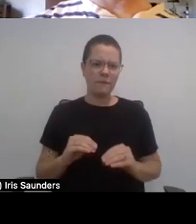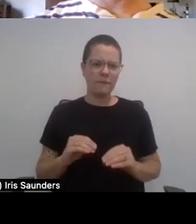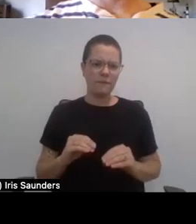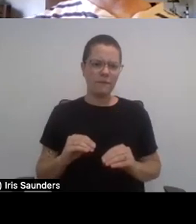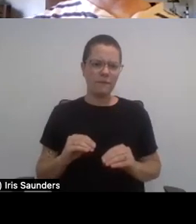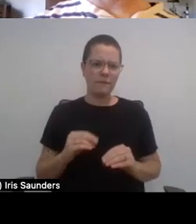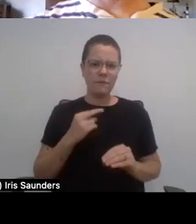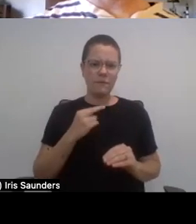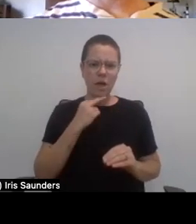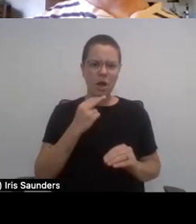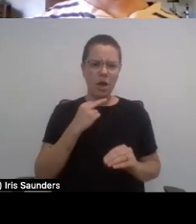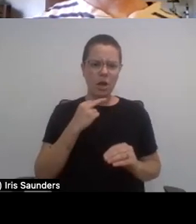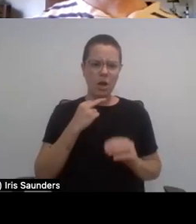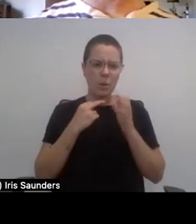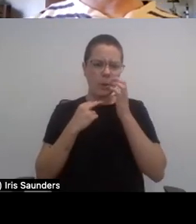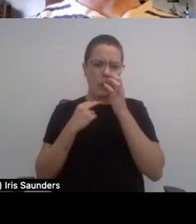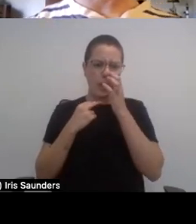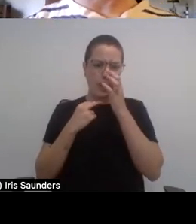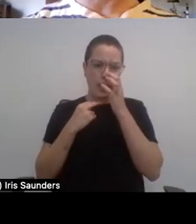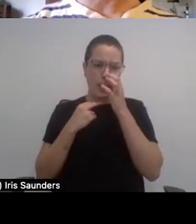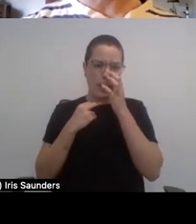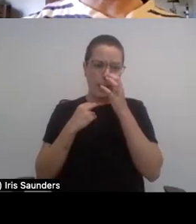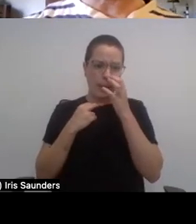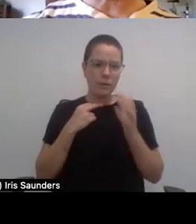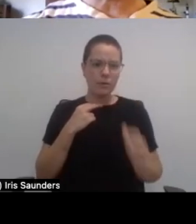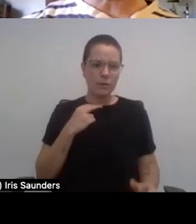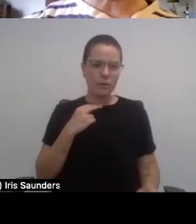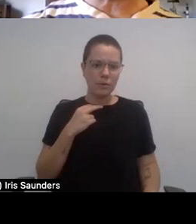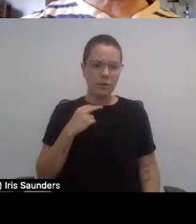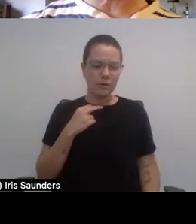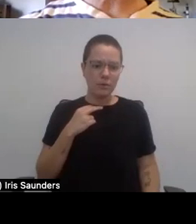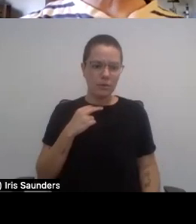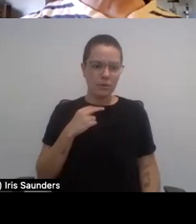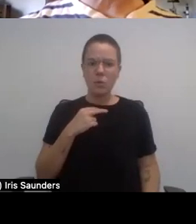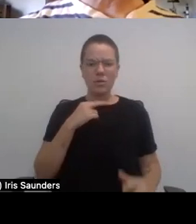Natalie, think we might. Accessibility and Events.